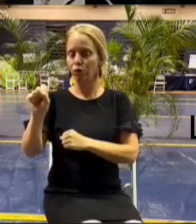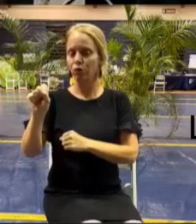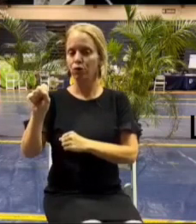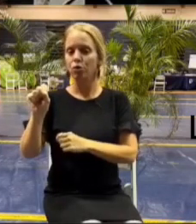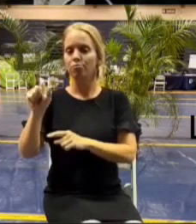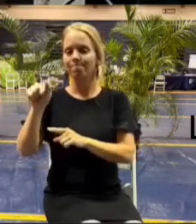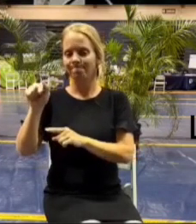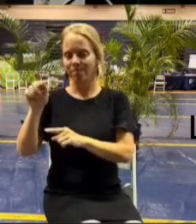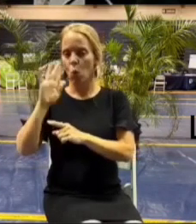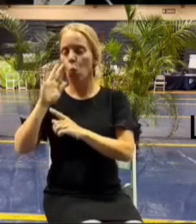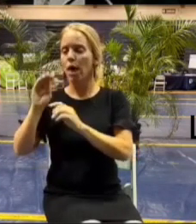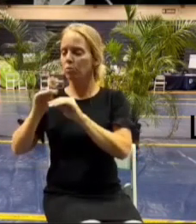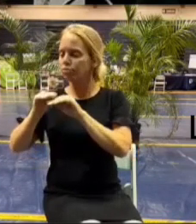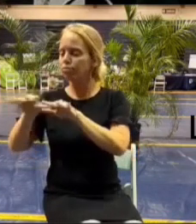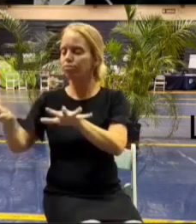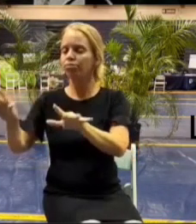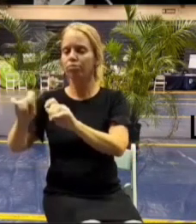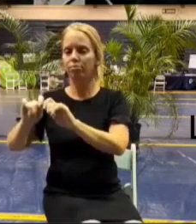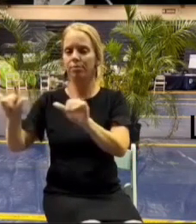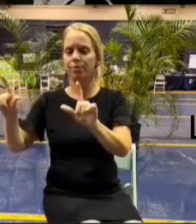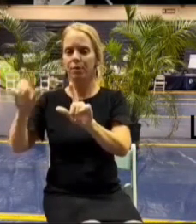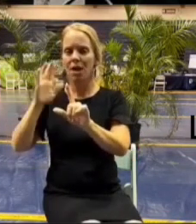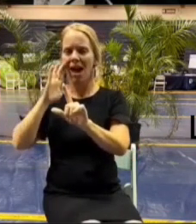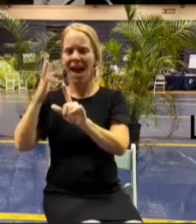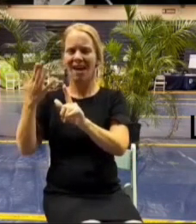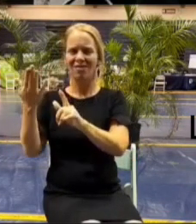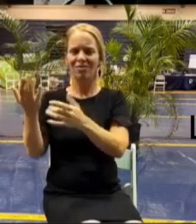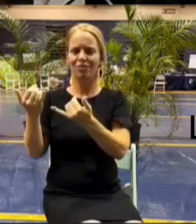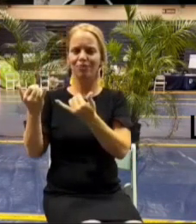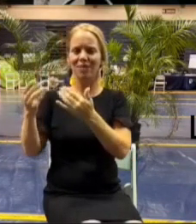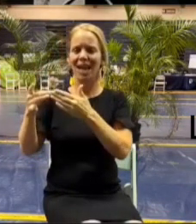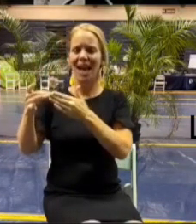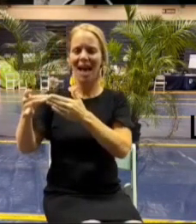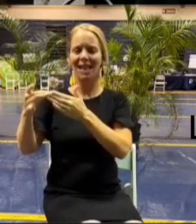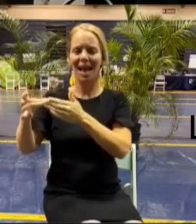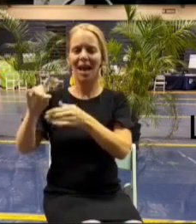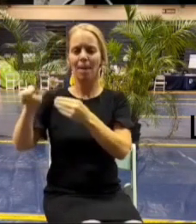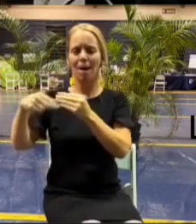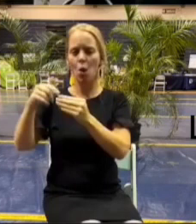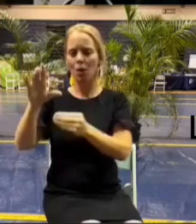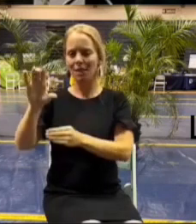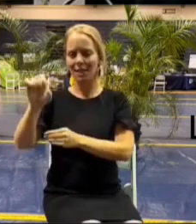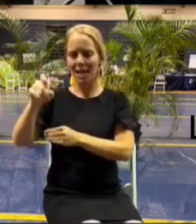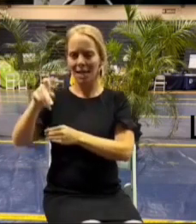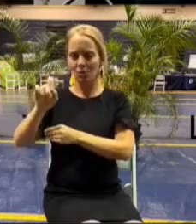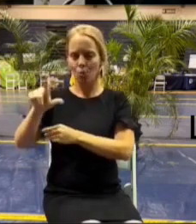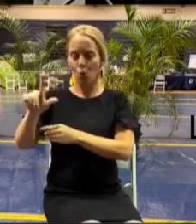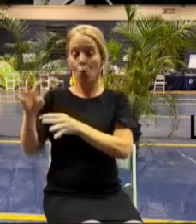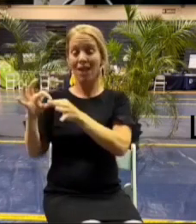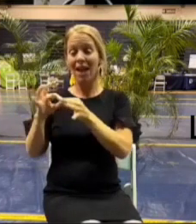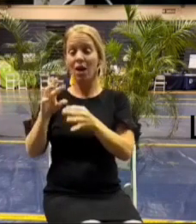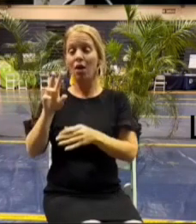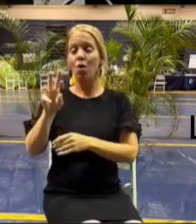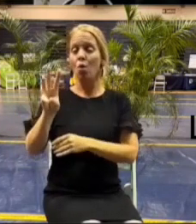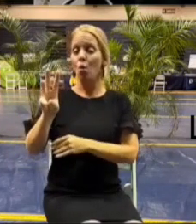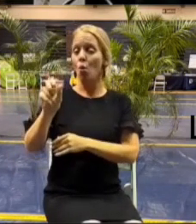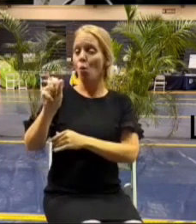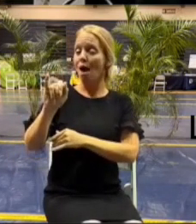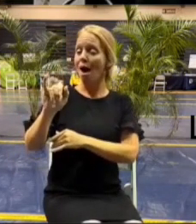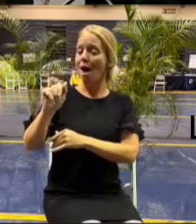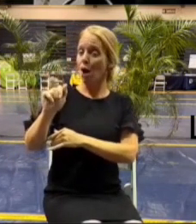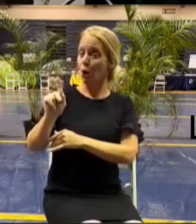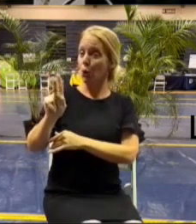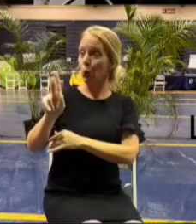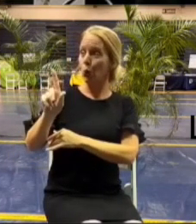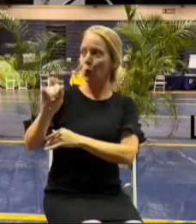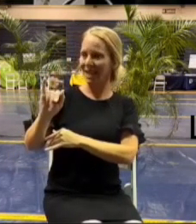cesspools they had a meeting with the Wahikuli residents so what they want you to do is take a look at it in anticipation